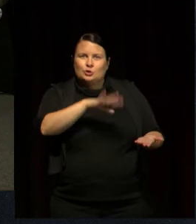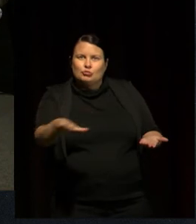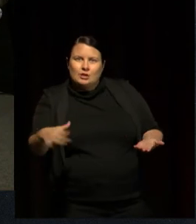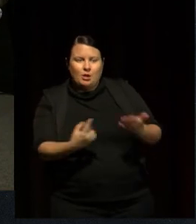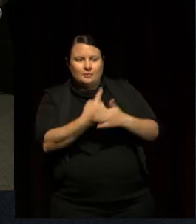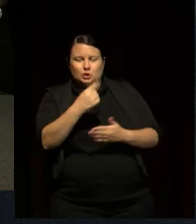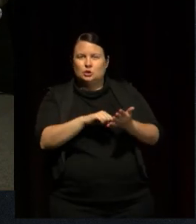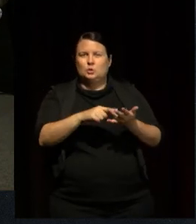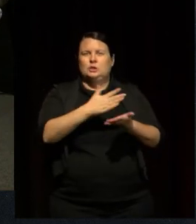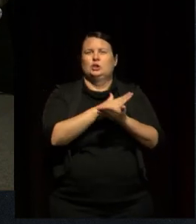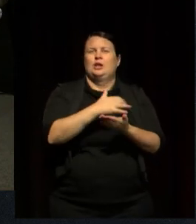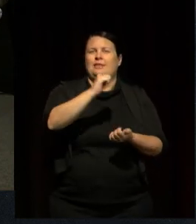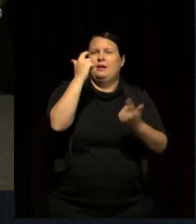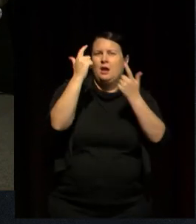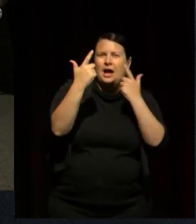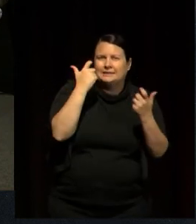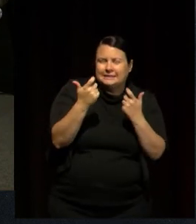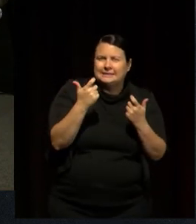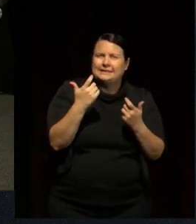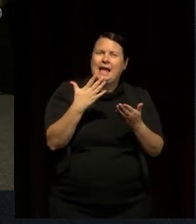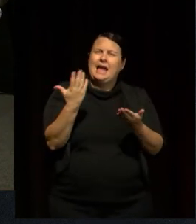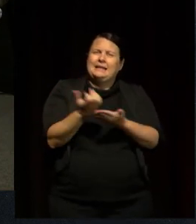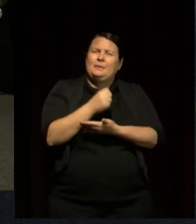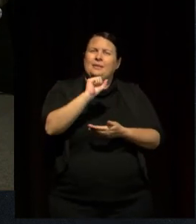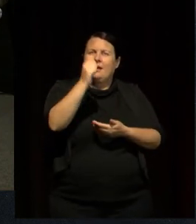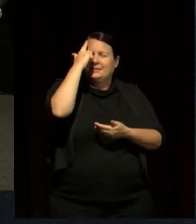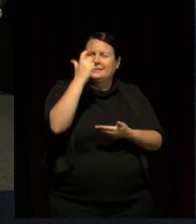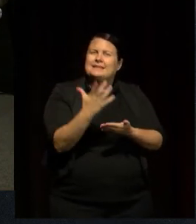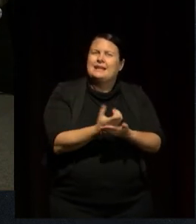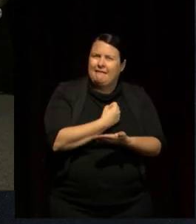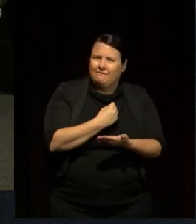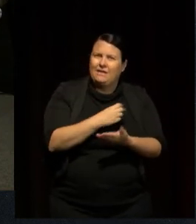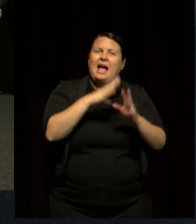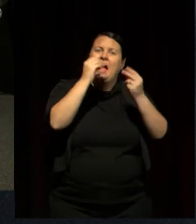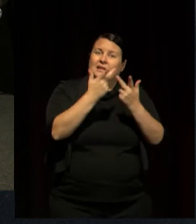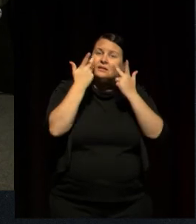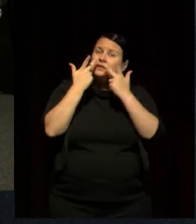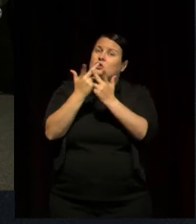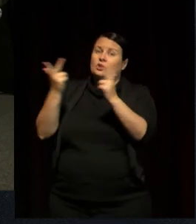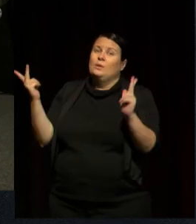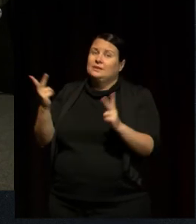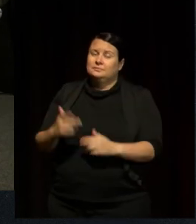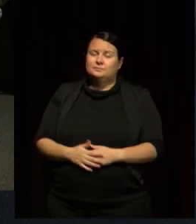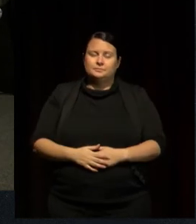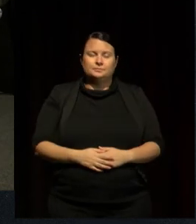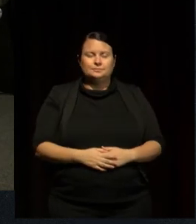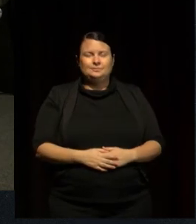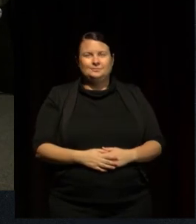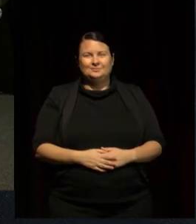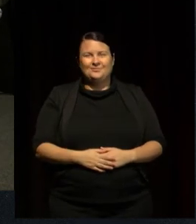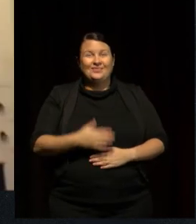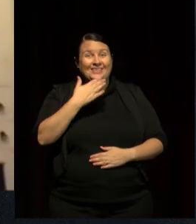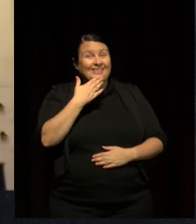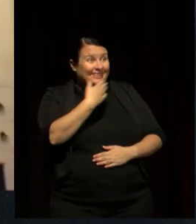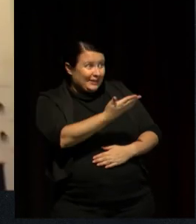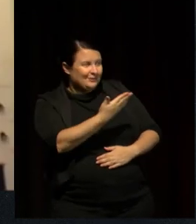protecting their ideas and portraying their ideas publicly. Thanks, Barbara. Yes. And